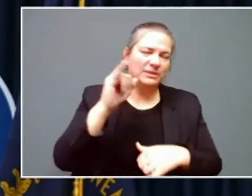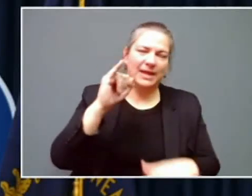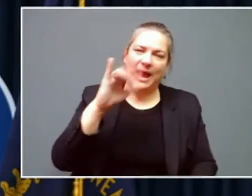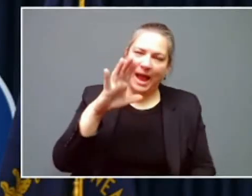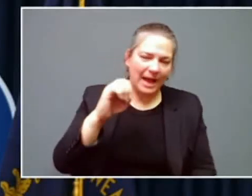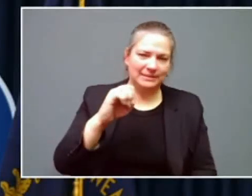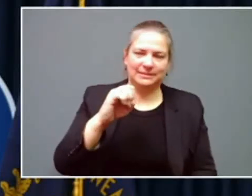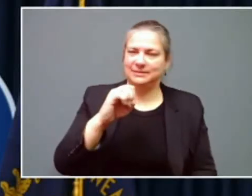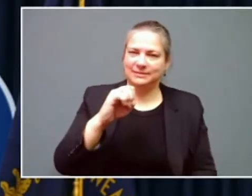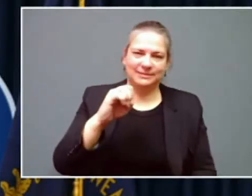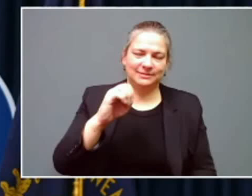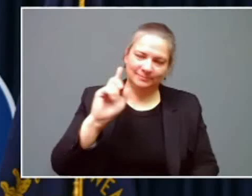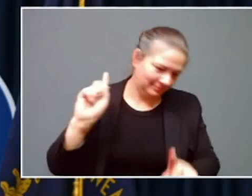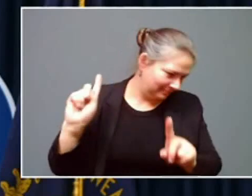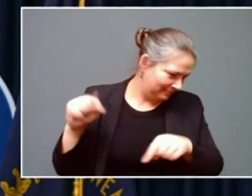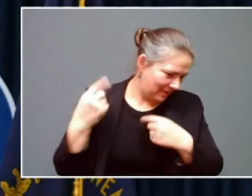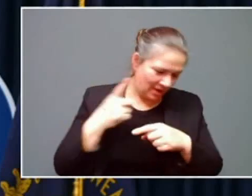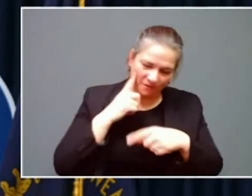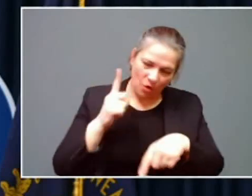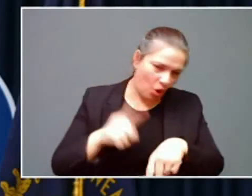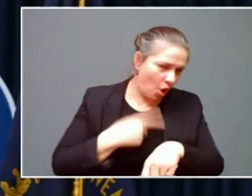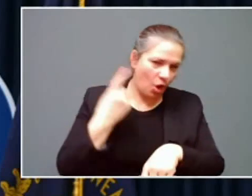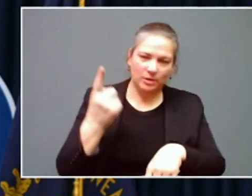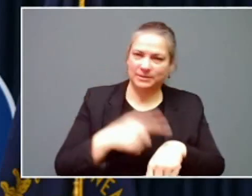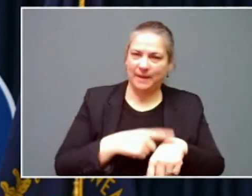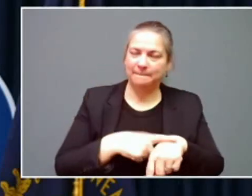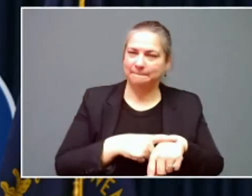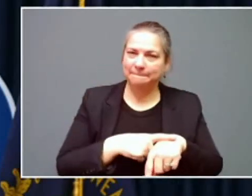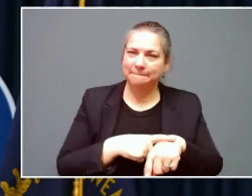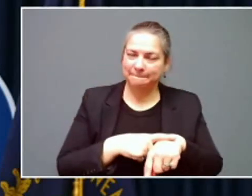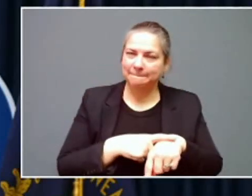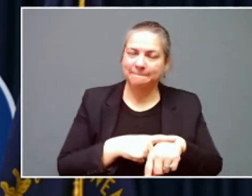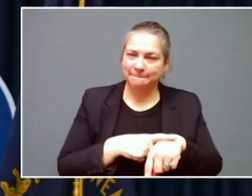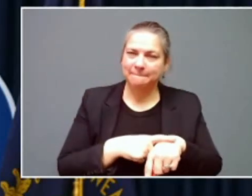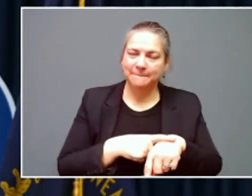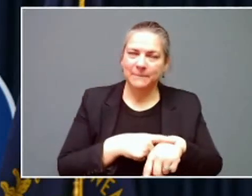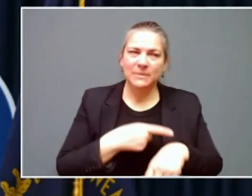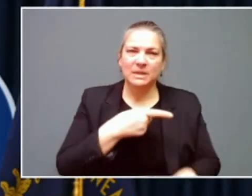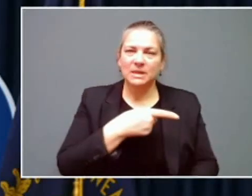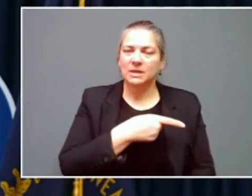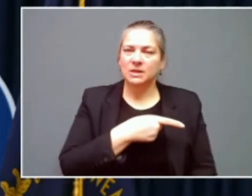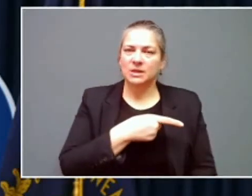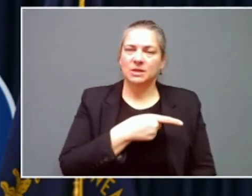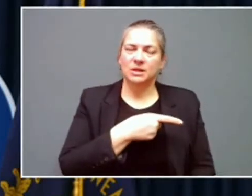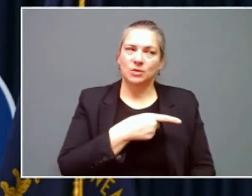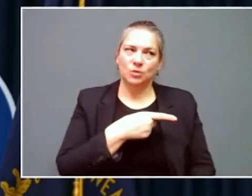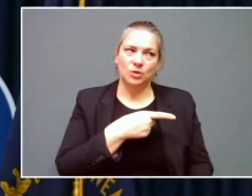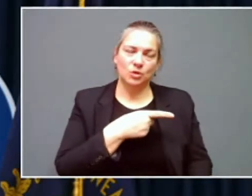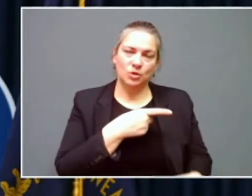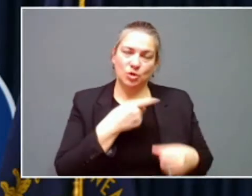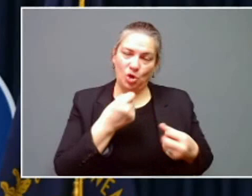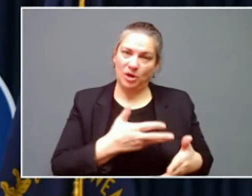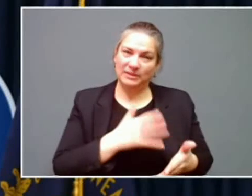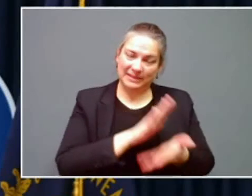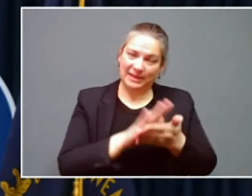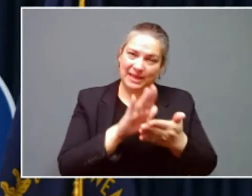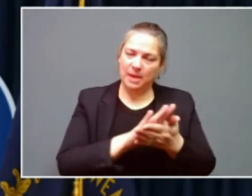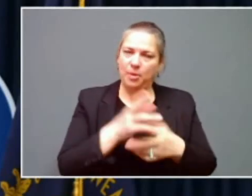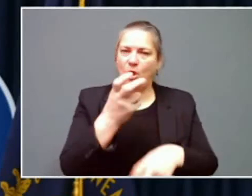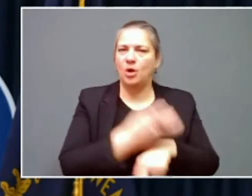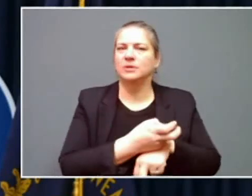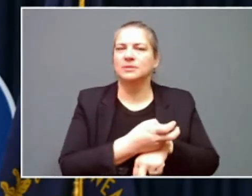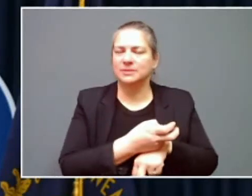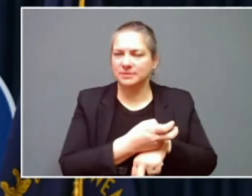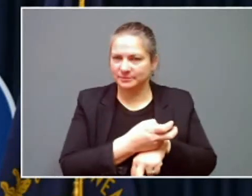seen in a long time. It will make cleanup efforts harder. It is likely